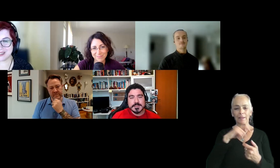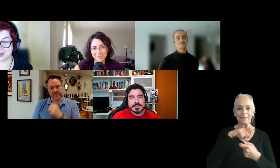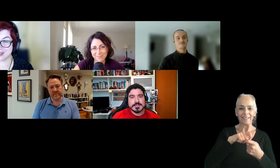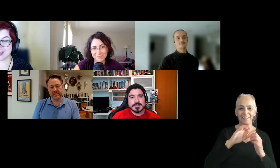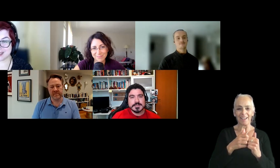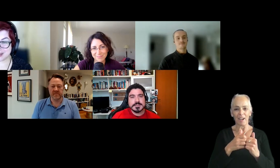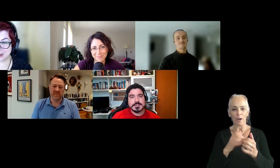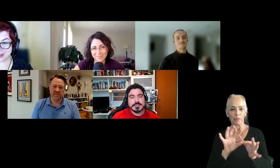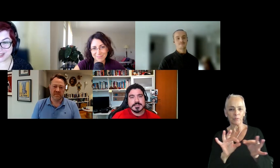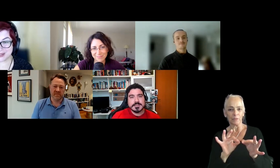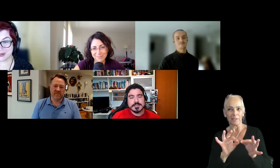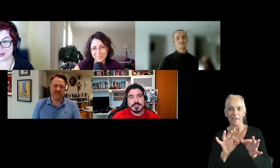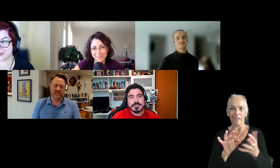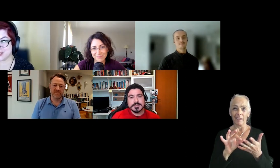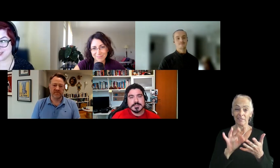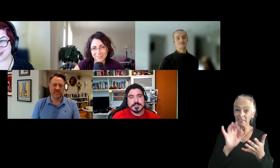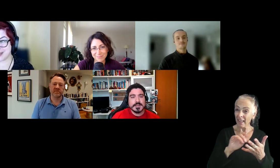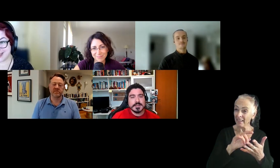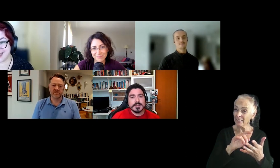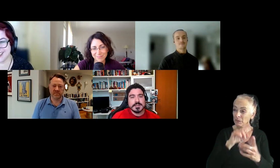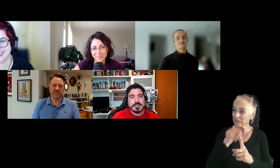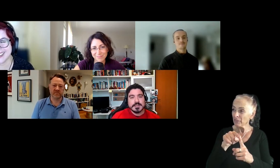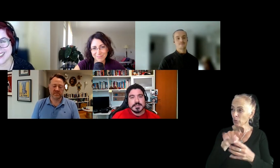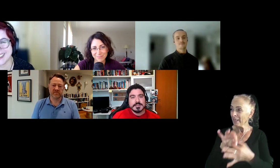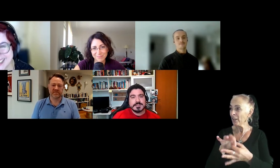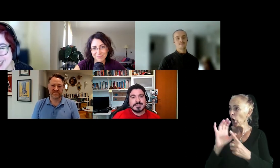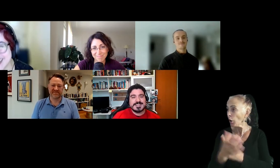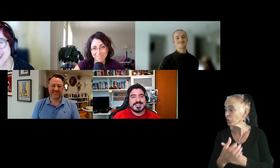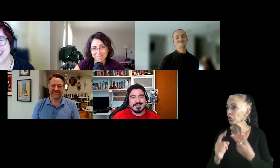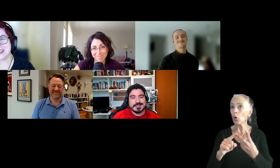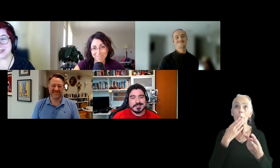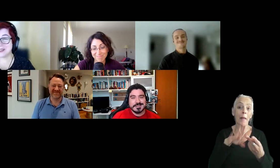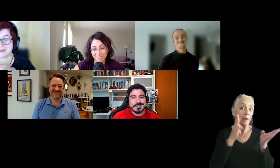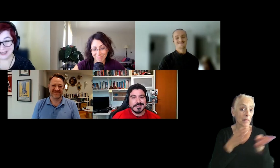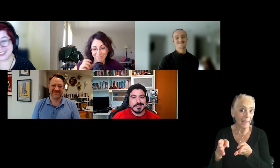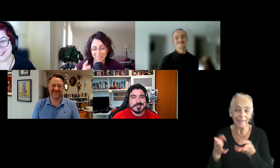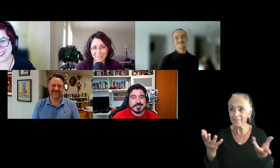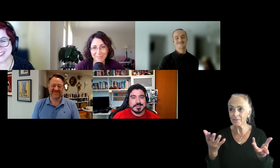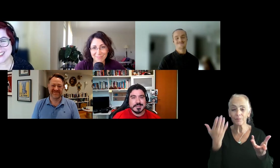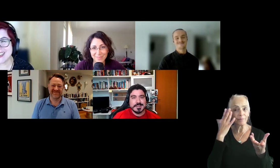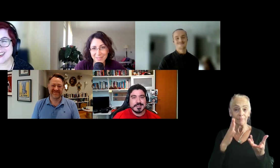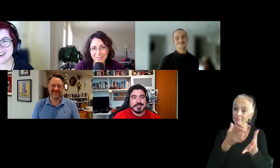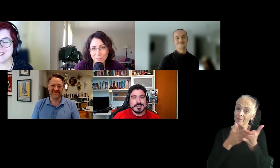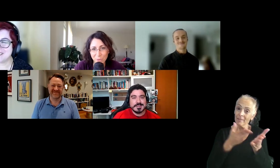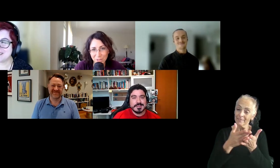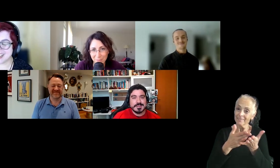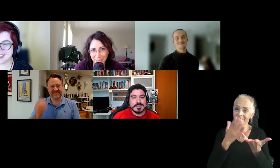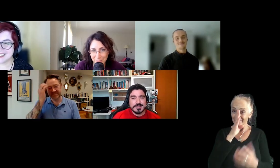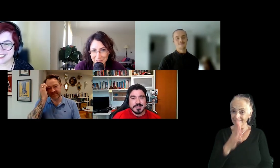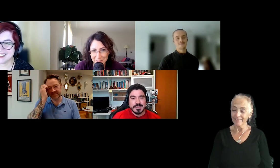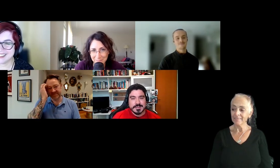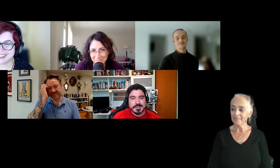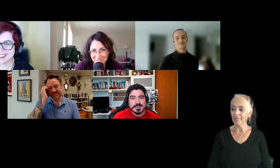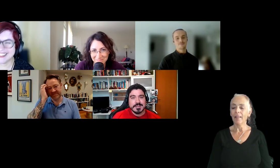pinpoint if it's just a cultural issue or if it's just bad planning, being completely honest, mostly